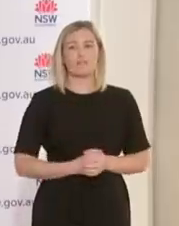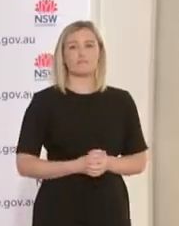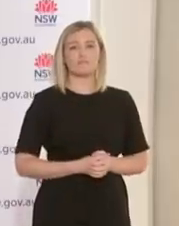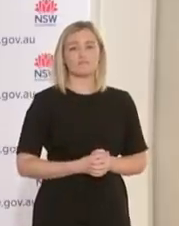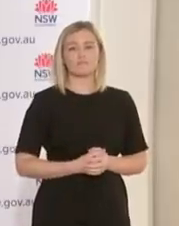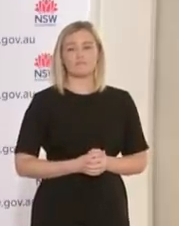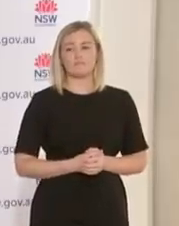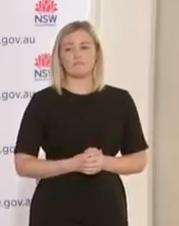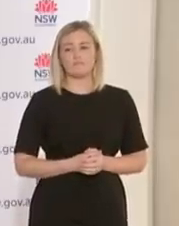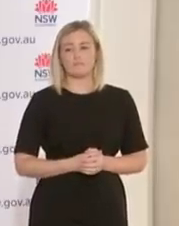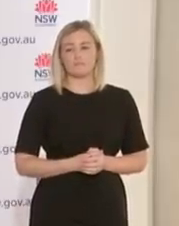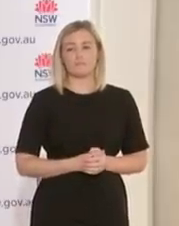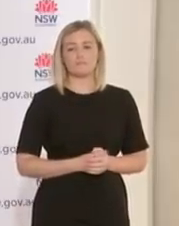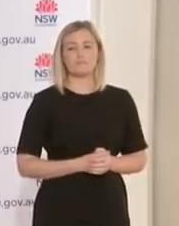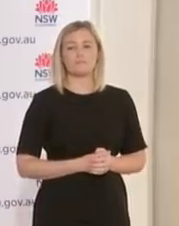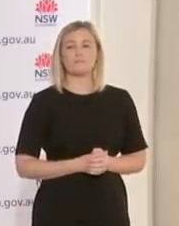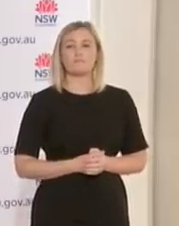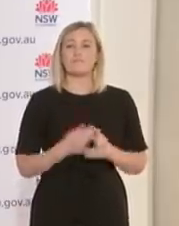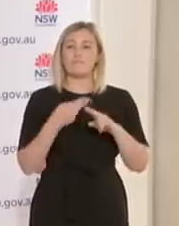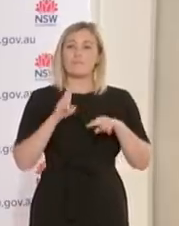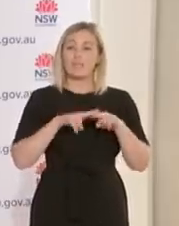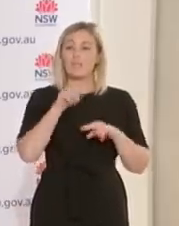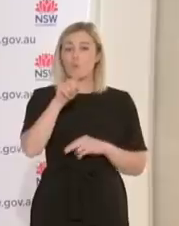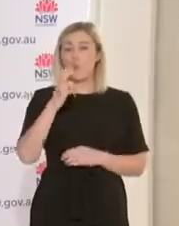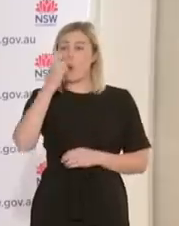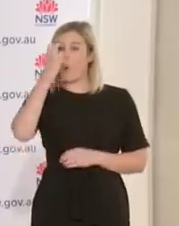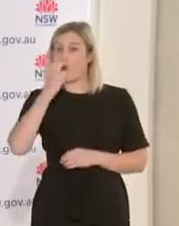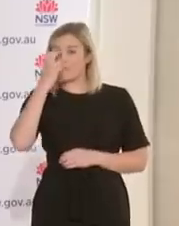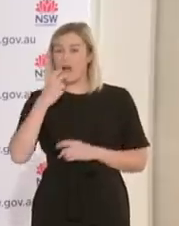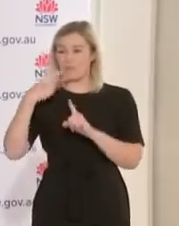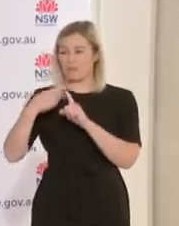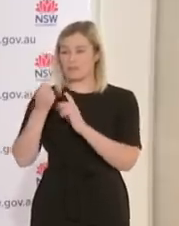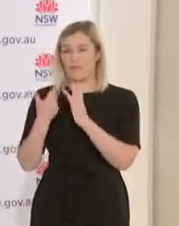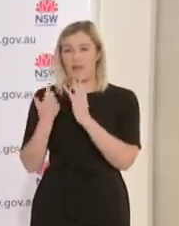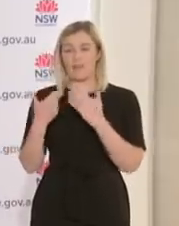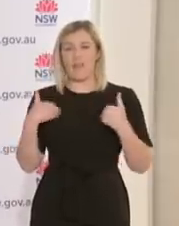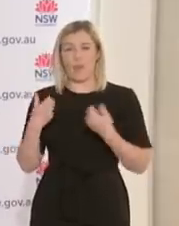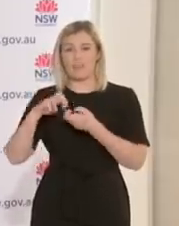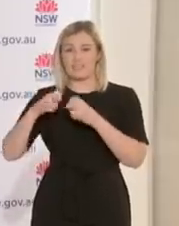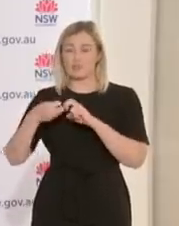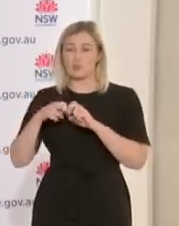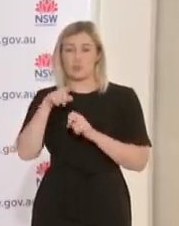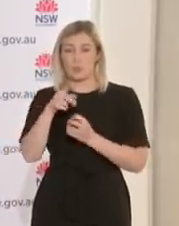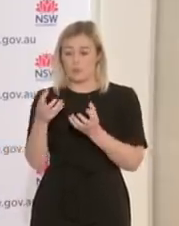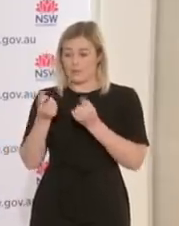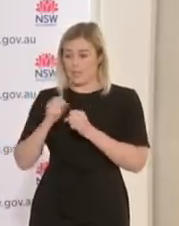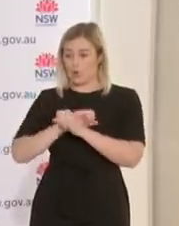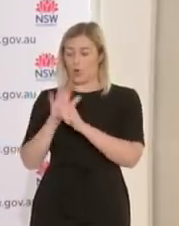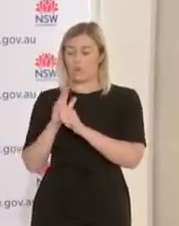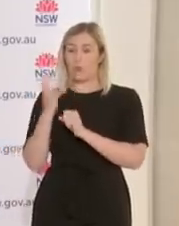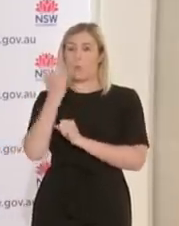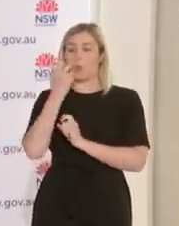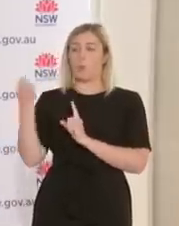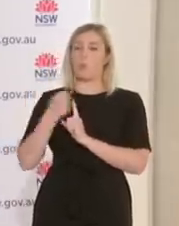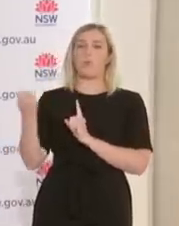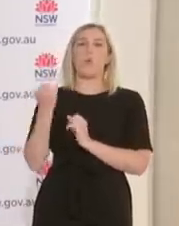have more severe COVID if you're older and have underlying health conditions, even previously healthy people of